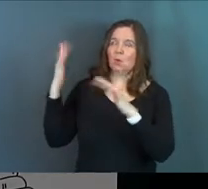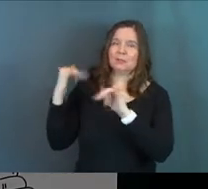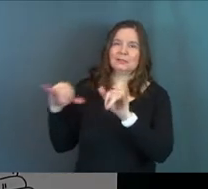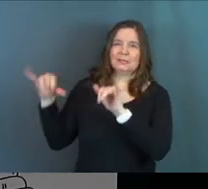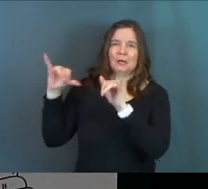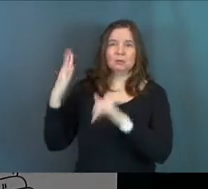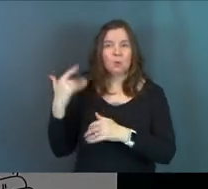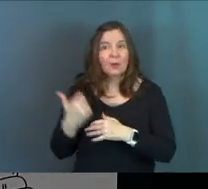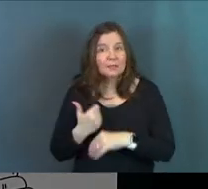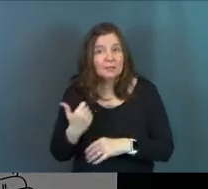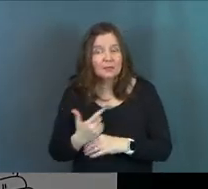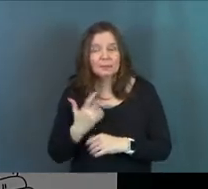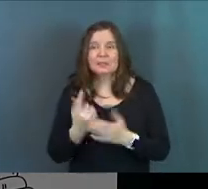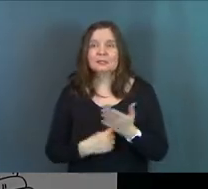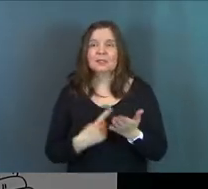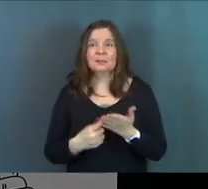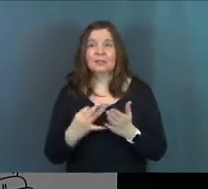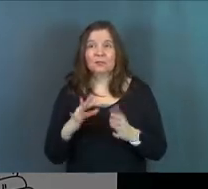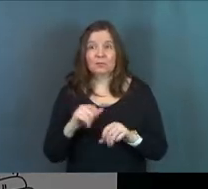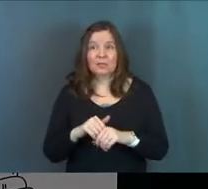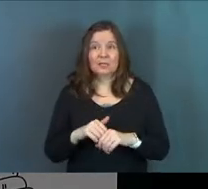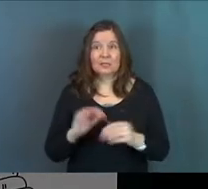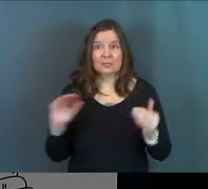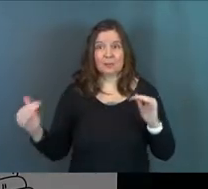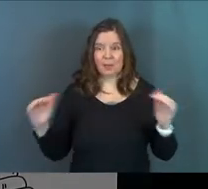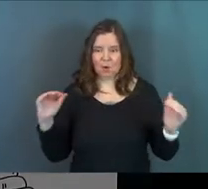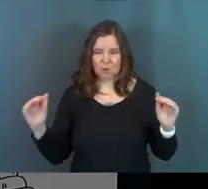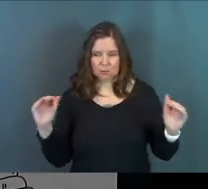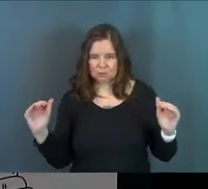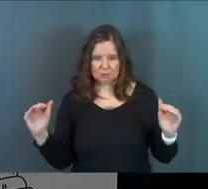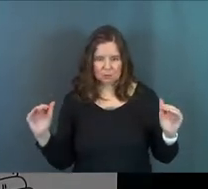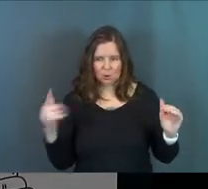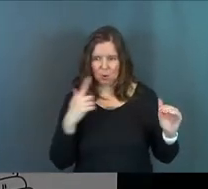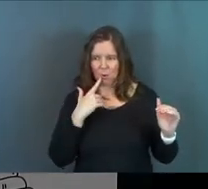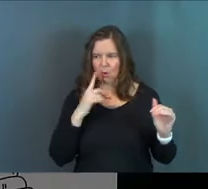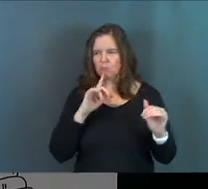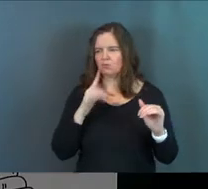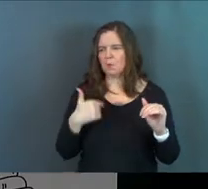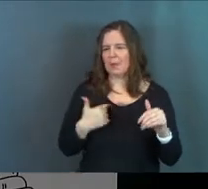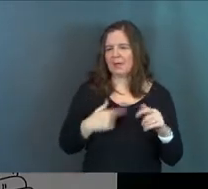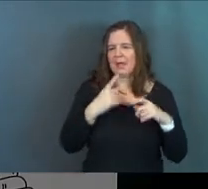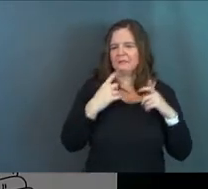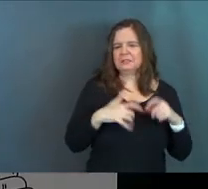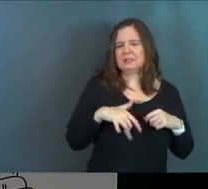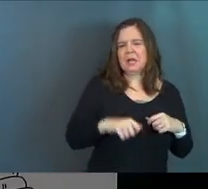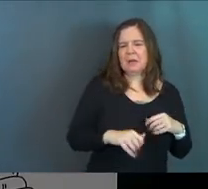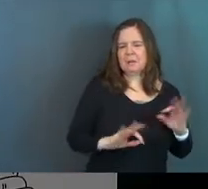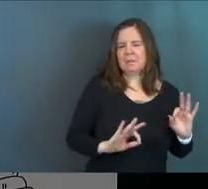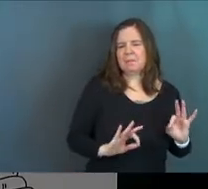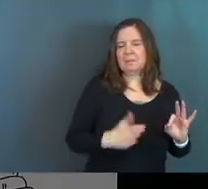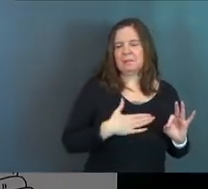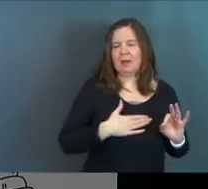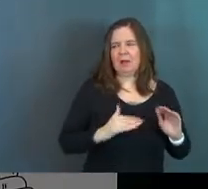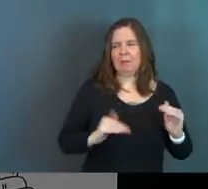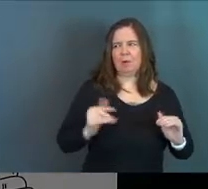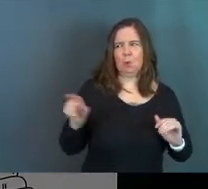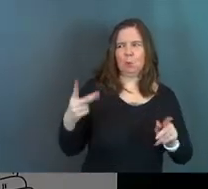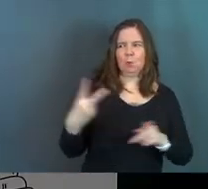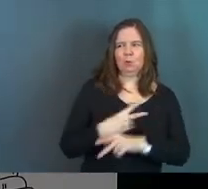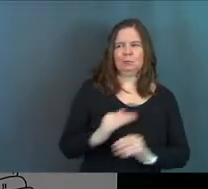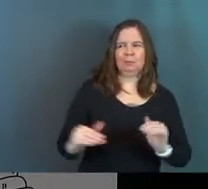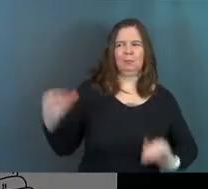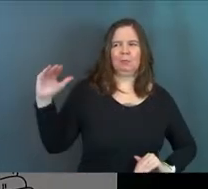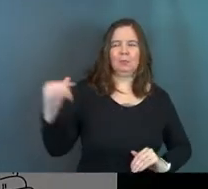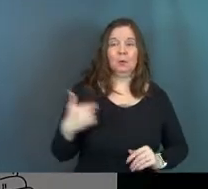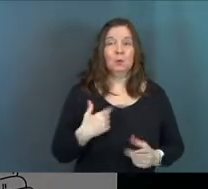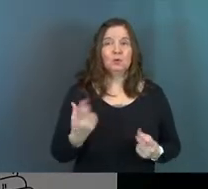So why is this dangerous? Because sometimes if we get in this comparison loop, we say, okay, sure, maybe I've sinned, right? But mine doesn't compare to them.